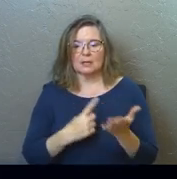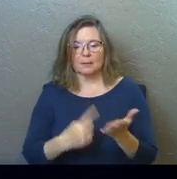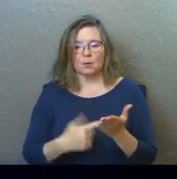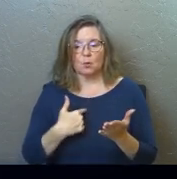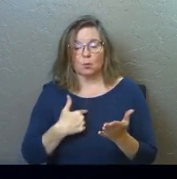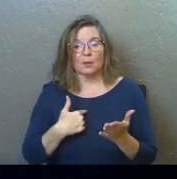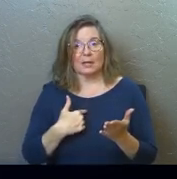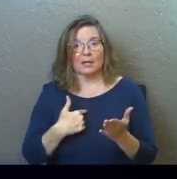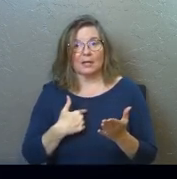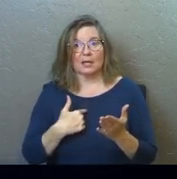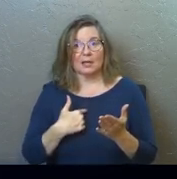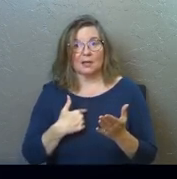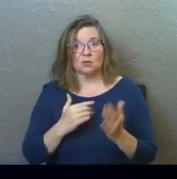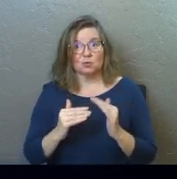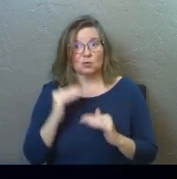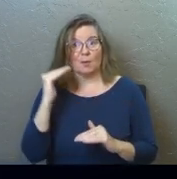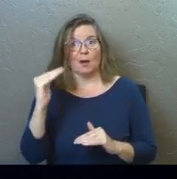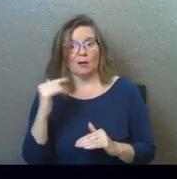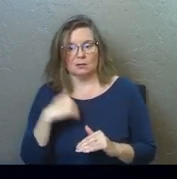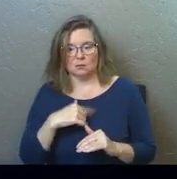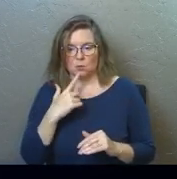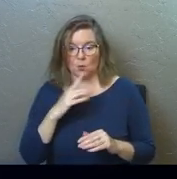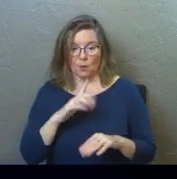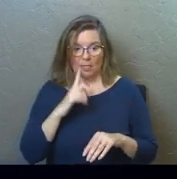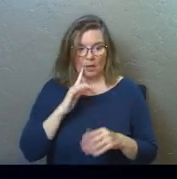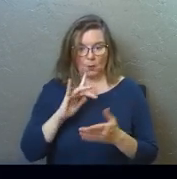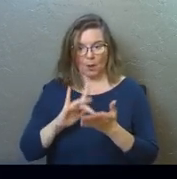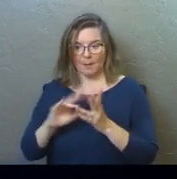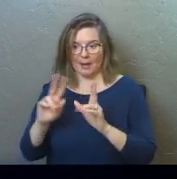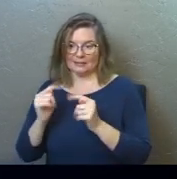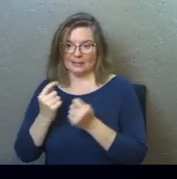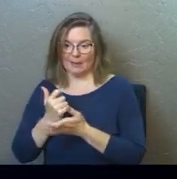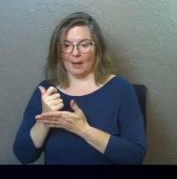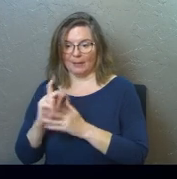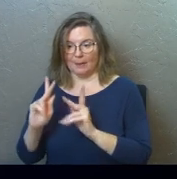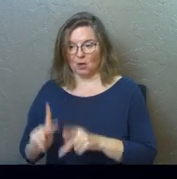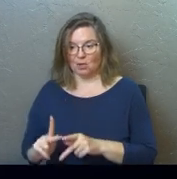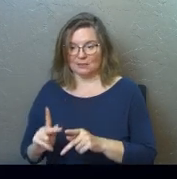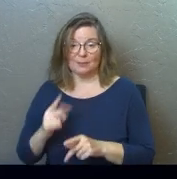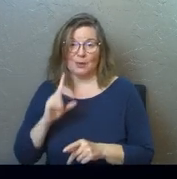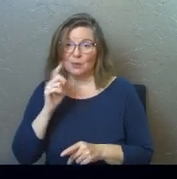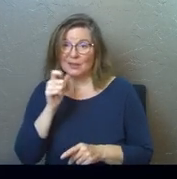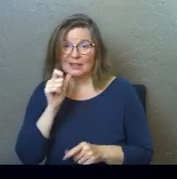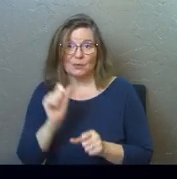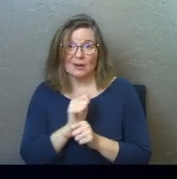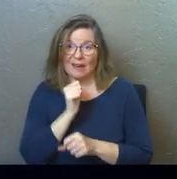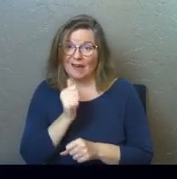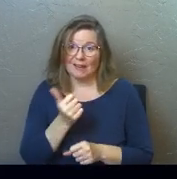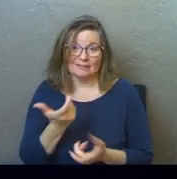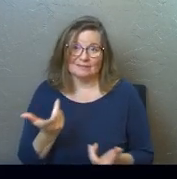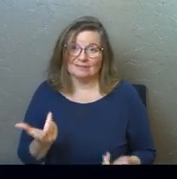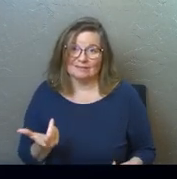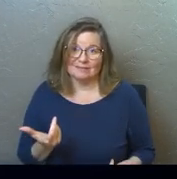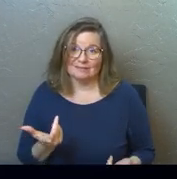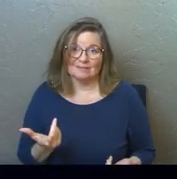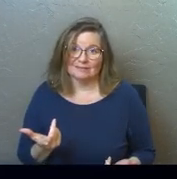sometimes we end up going too far. Or sometimes we think that we're on the medical team trying to help this person and we really weren't.